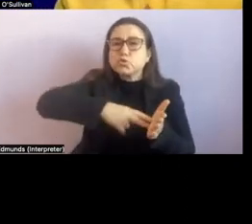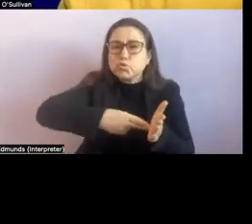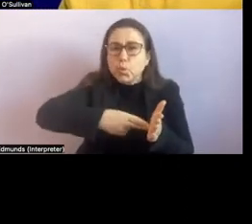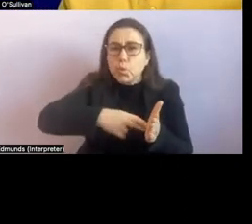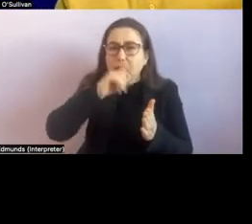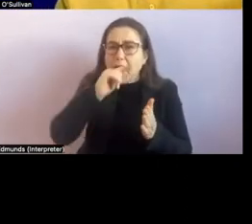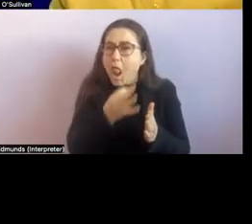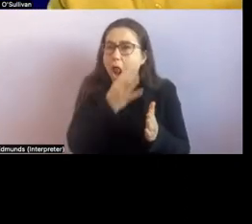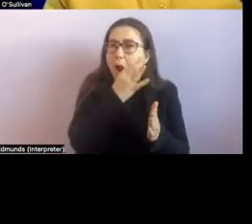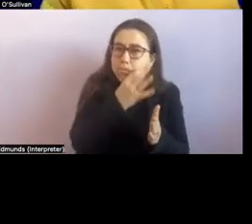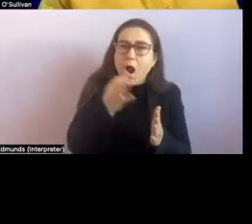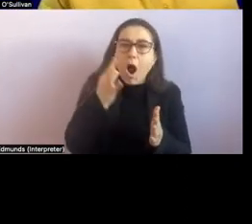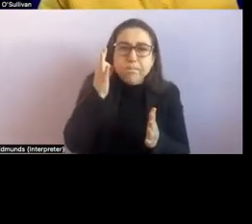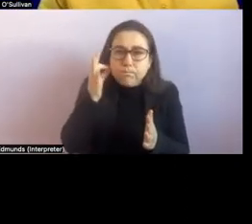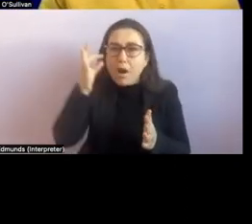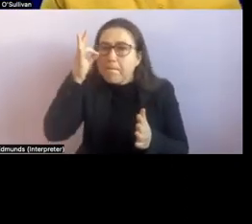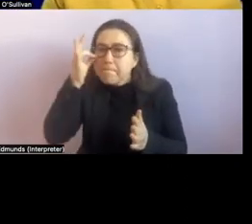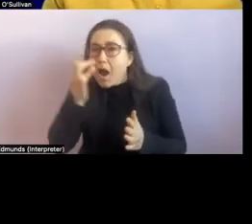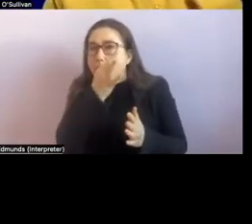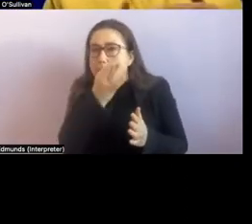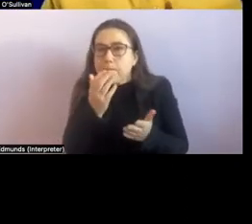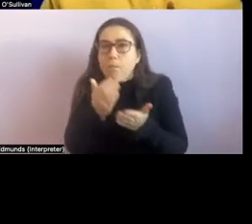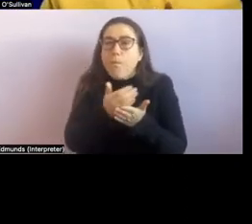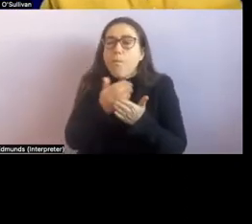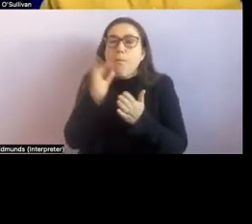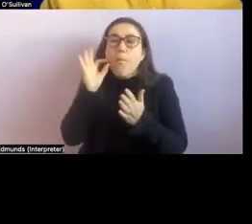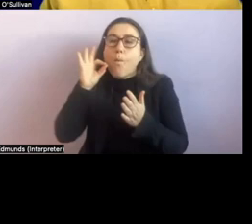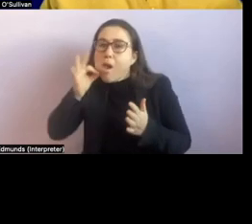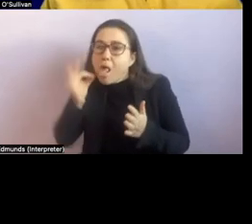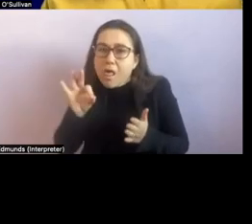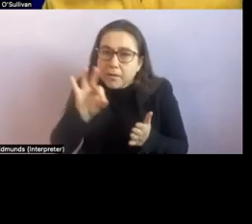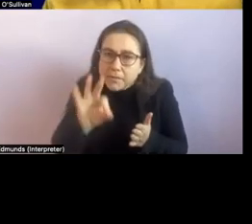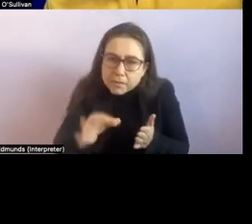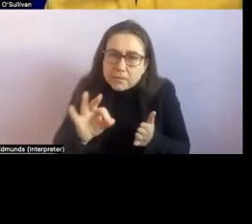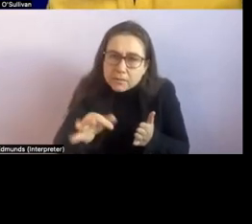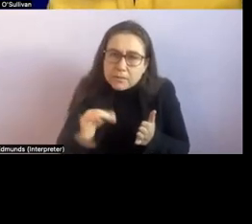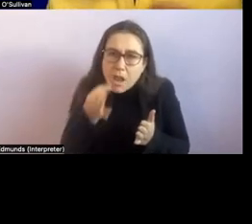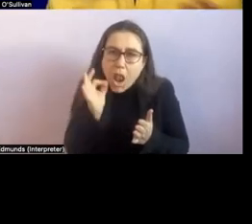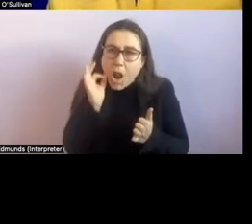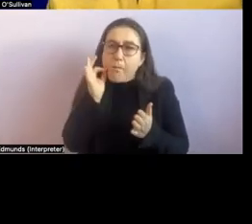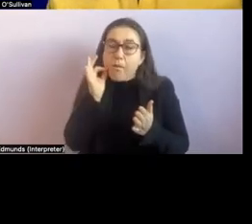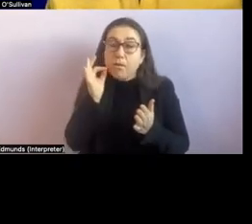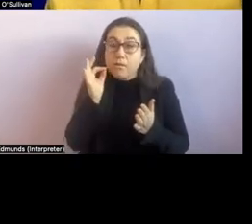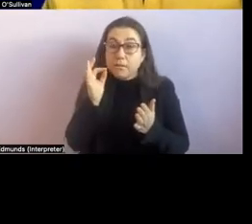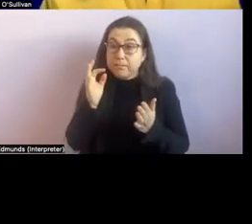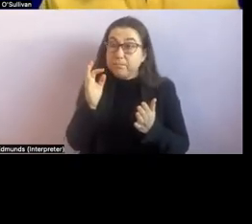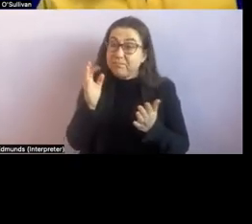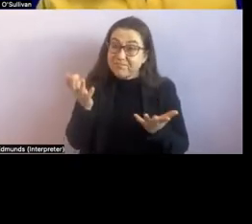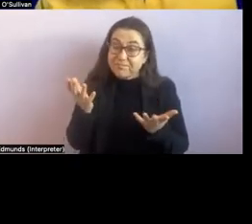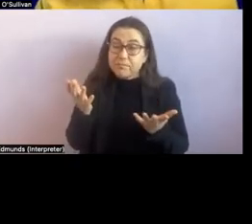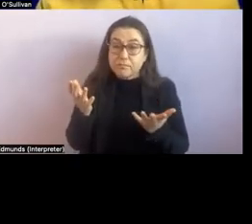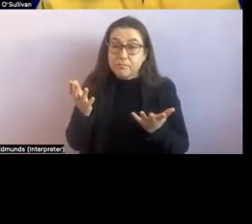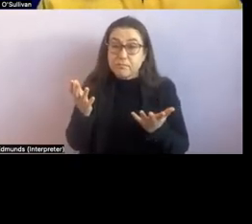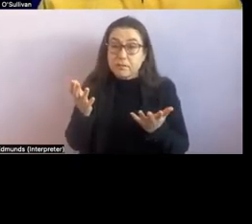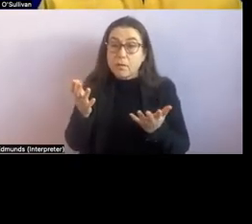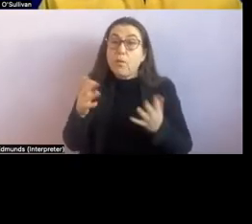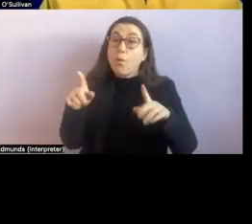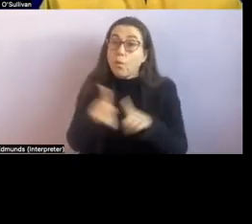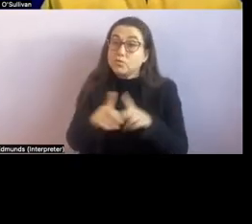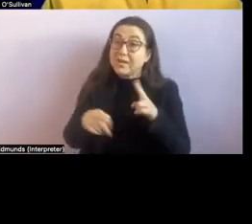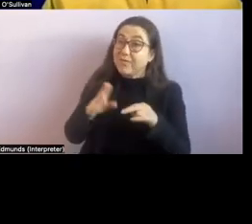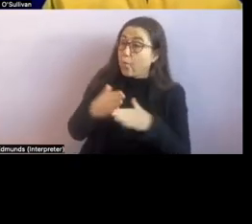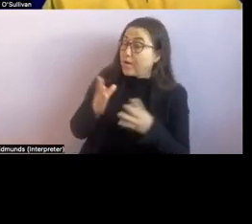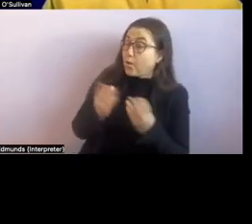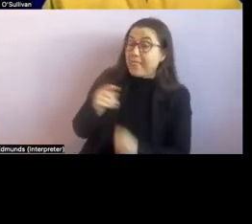working on um it's really important when working with somebody to find what the person is interested in and using